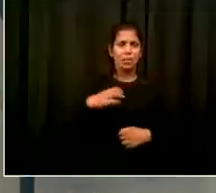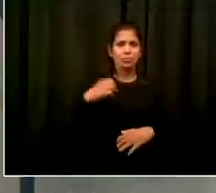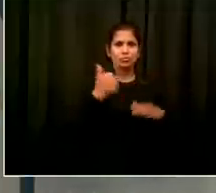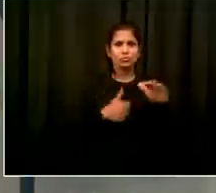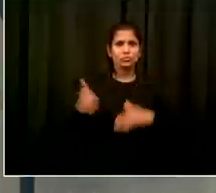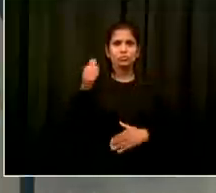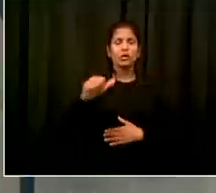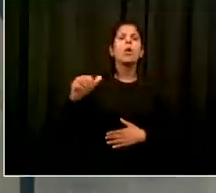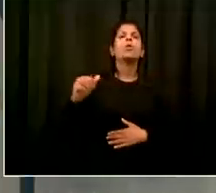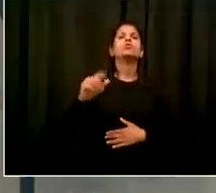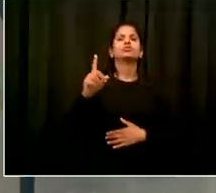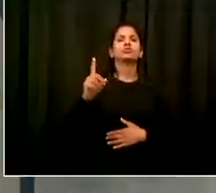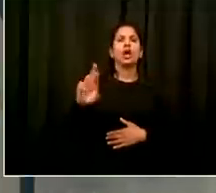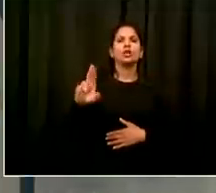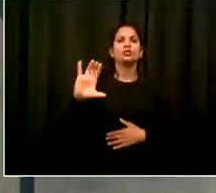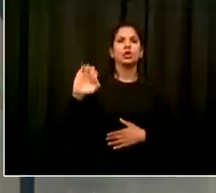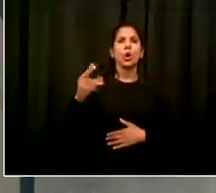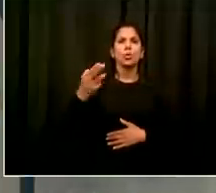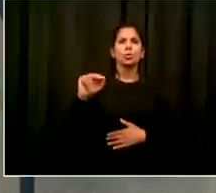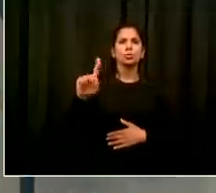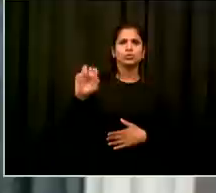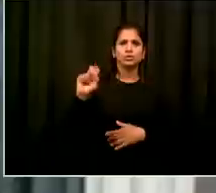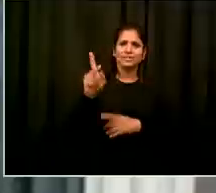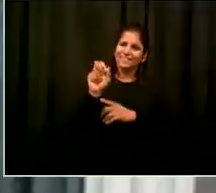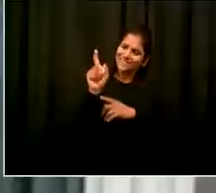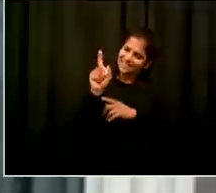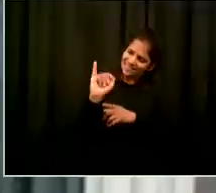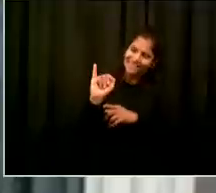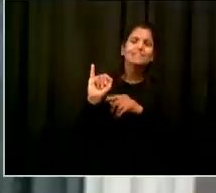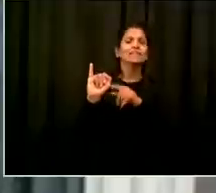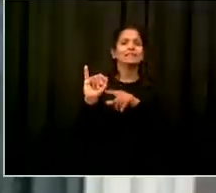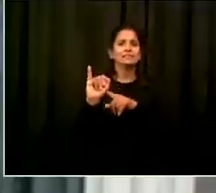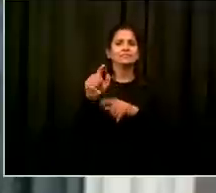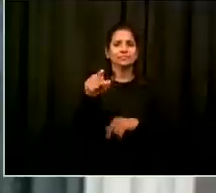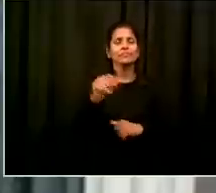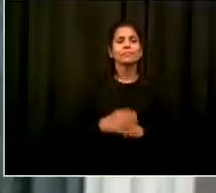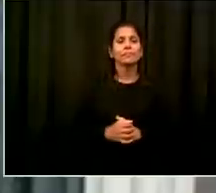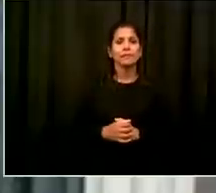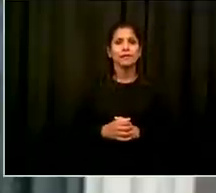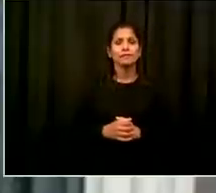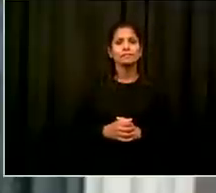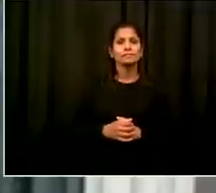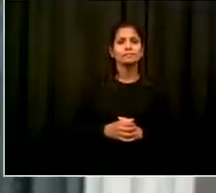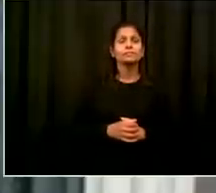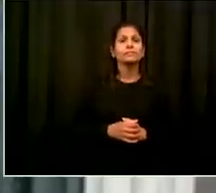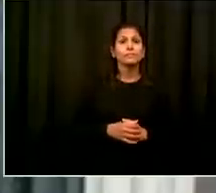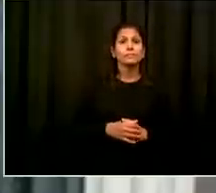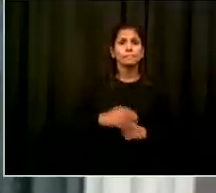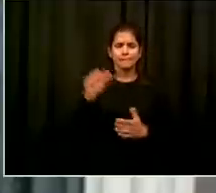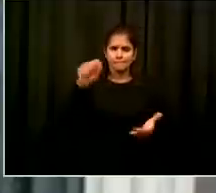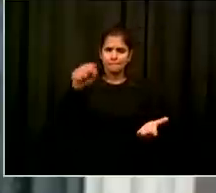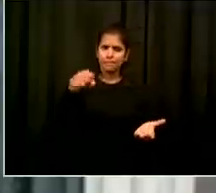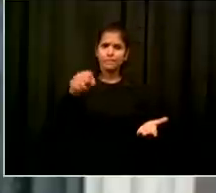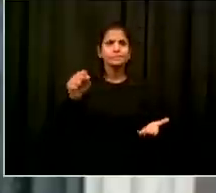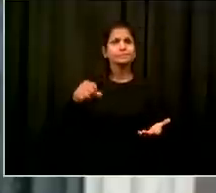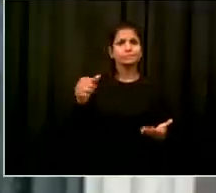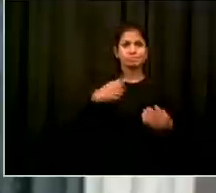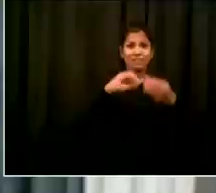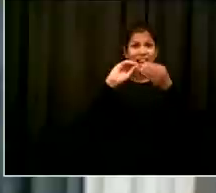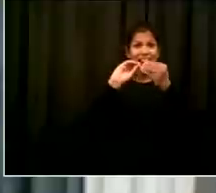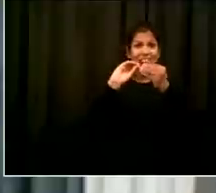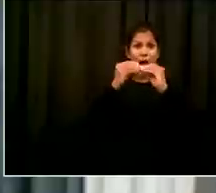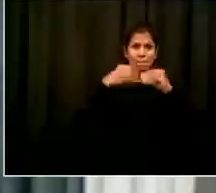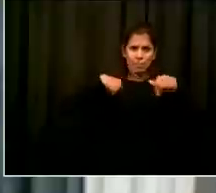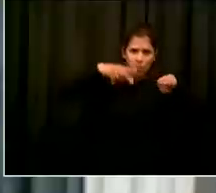well from the beginning we've said we're watching the indicators like hawks both citywide as well